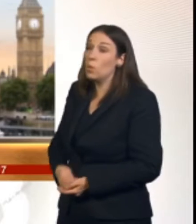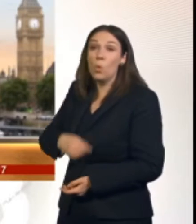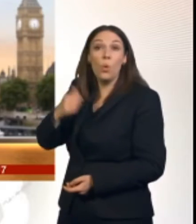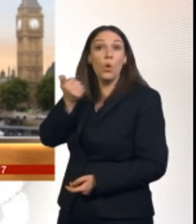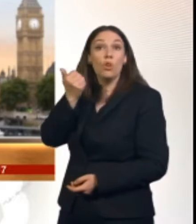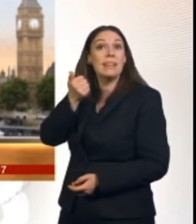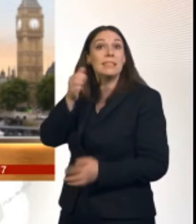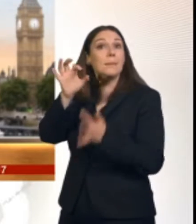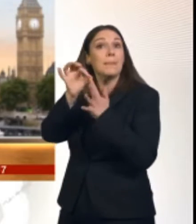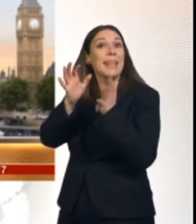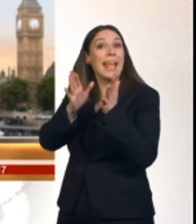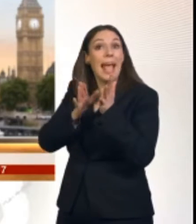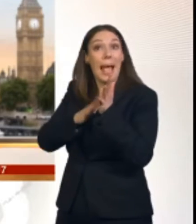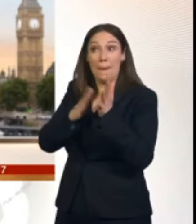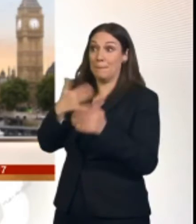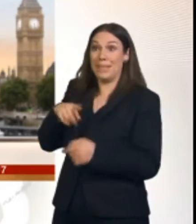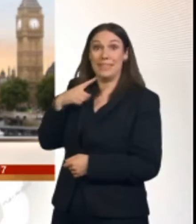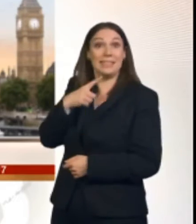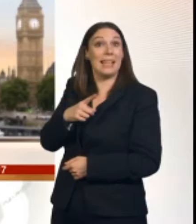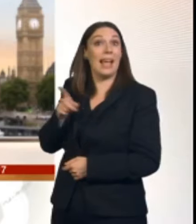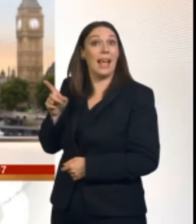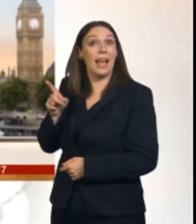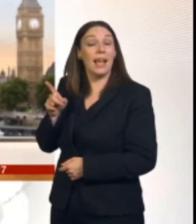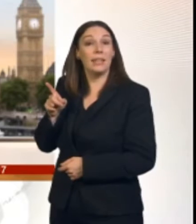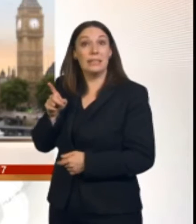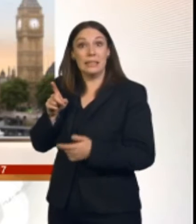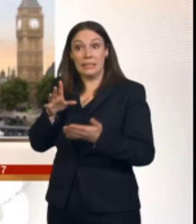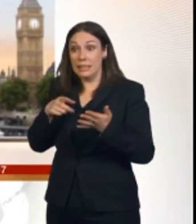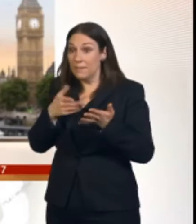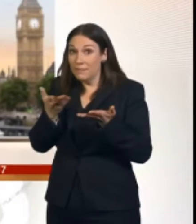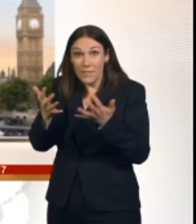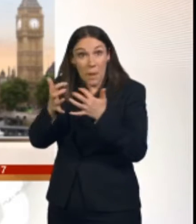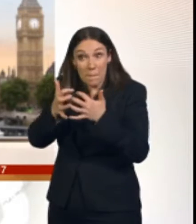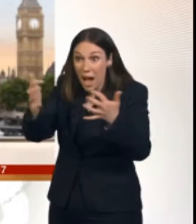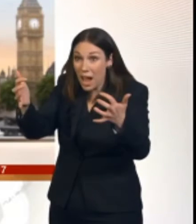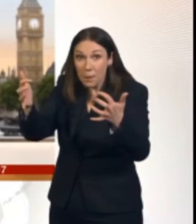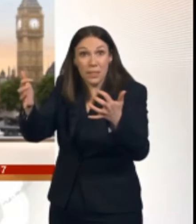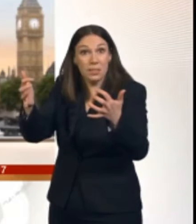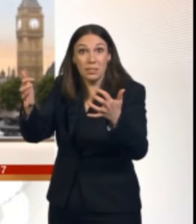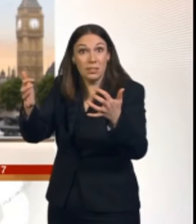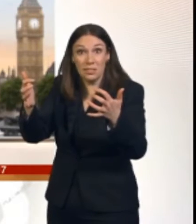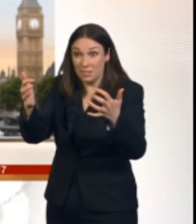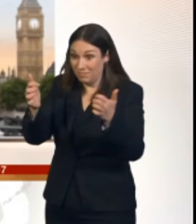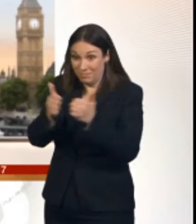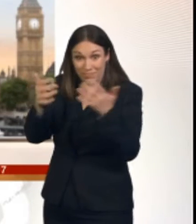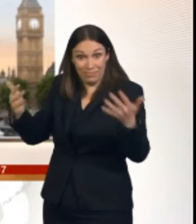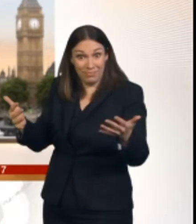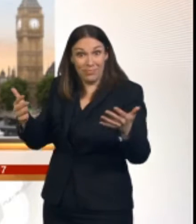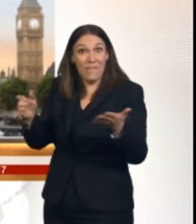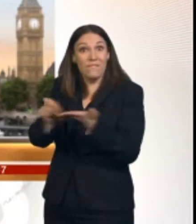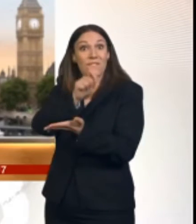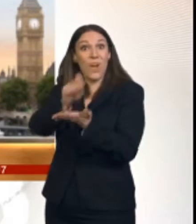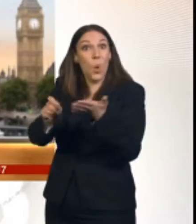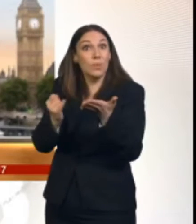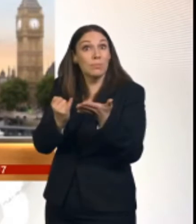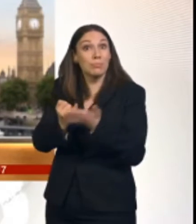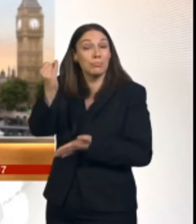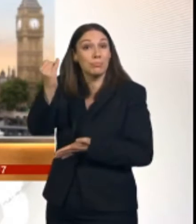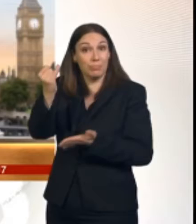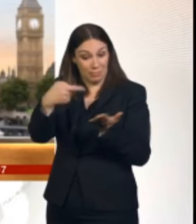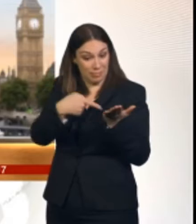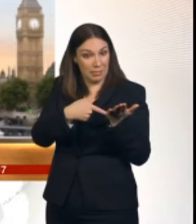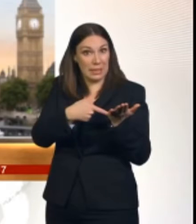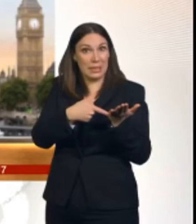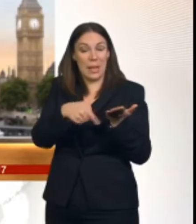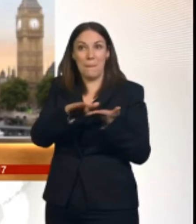vote through parliament, we are in uncharted territory. There will be, we're in an unknown world and we'll have to decide how